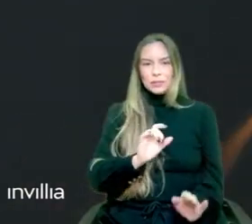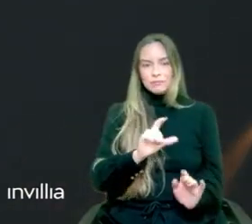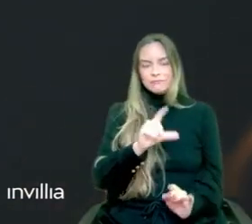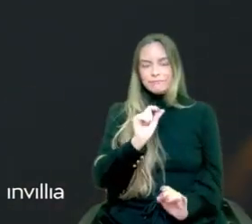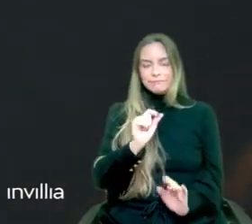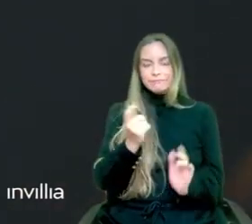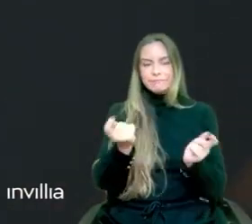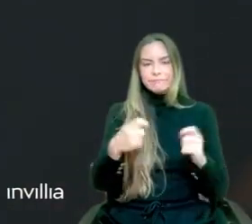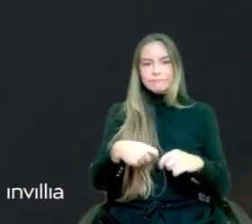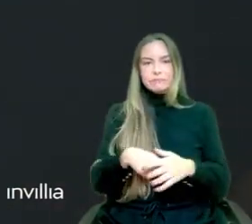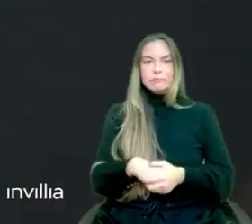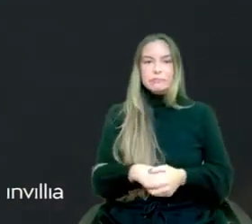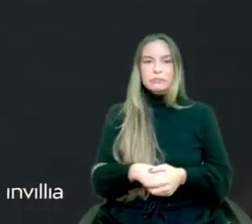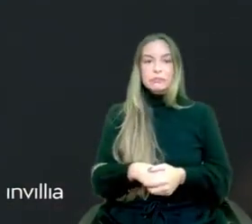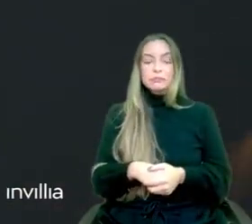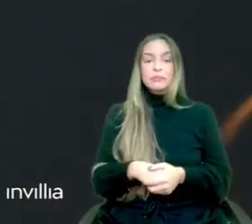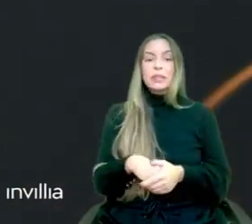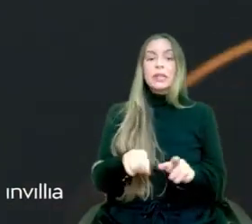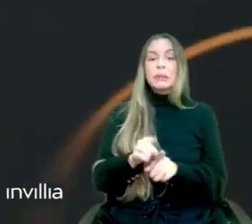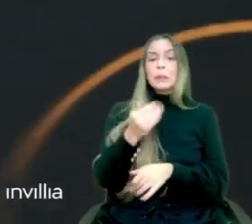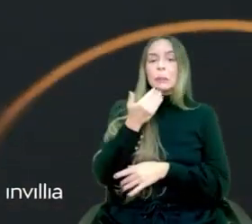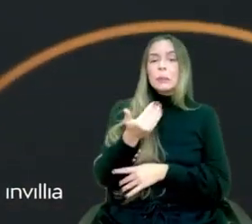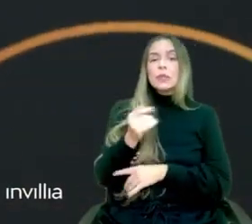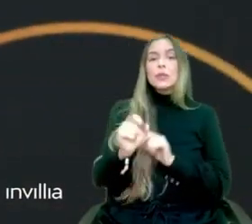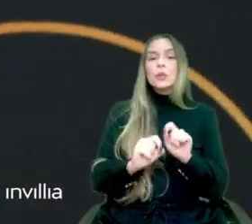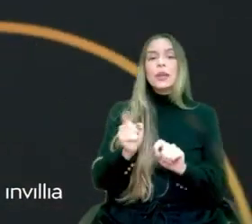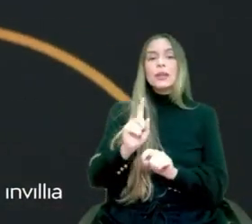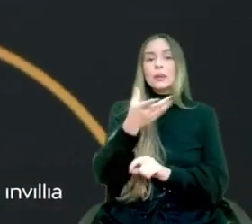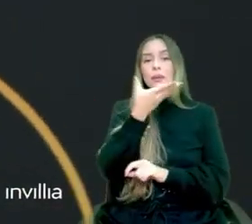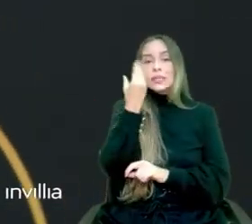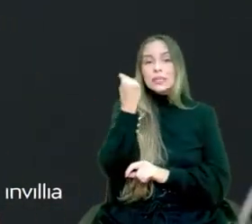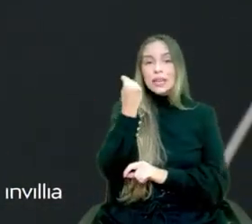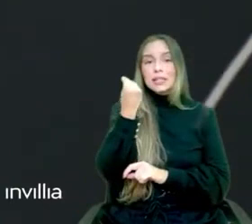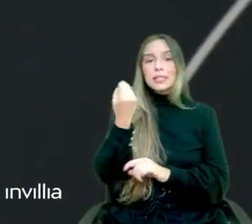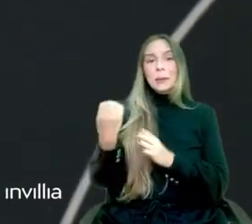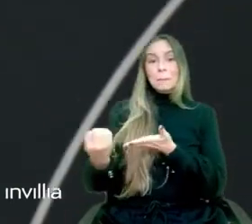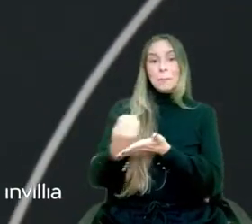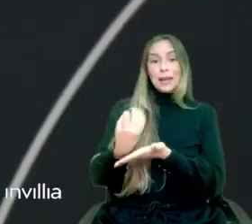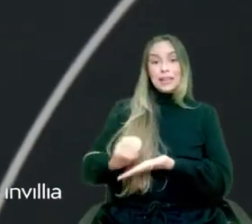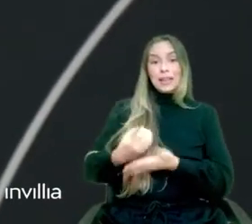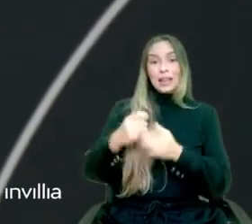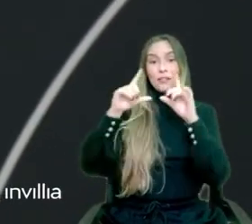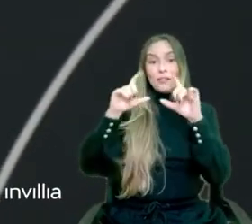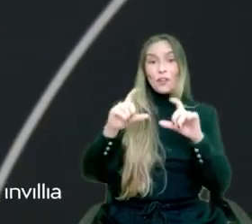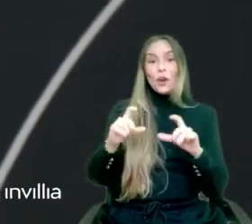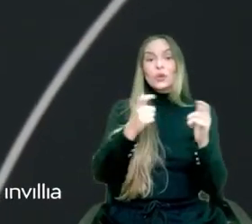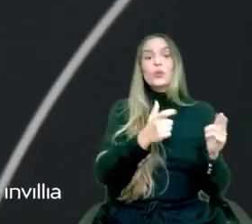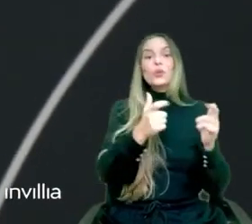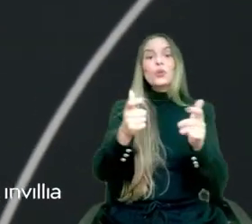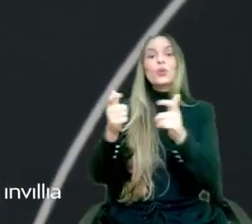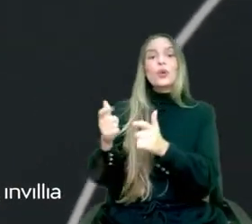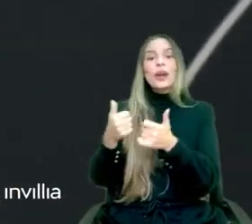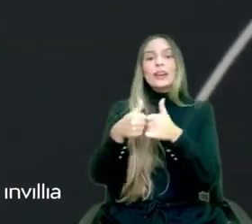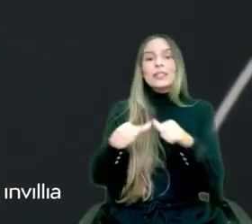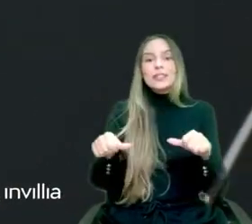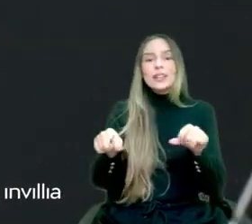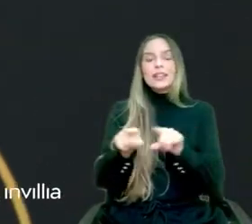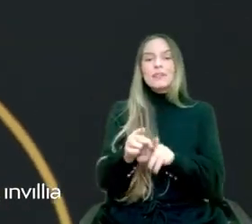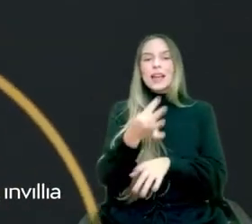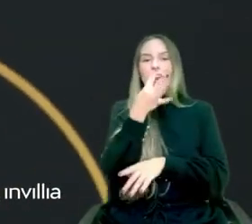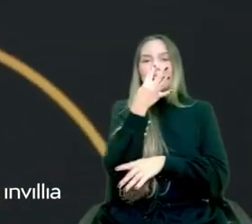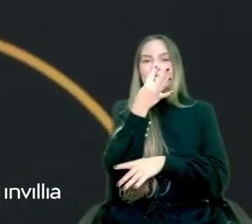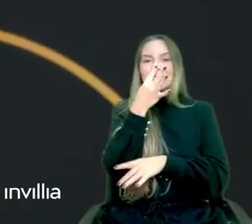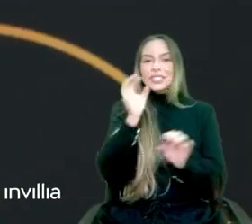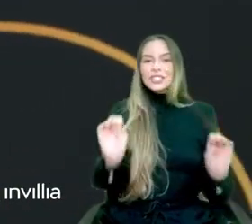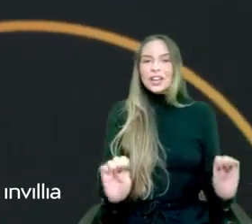Please, also don't forget to send us photos of where you are as you watch our event, and we will be more than happy